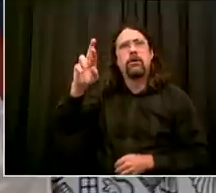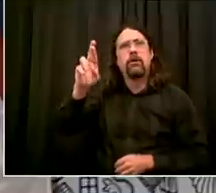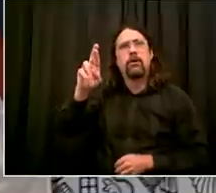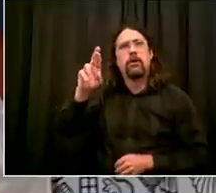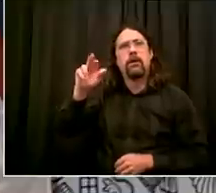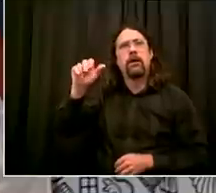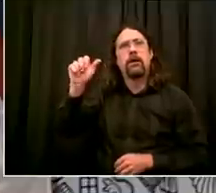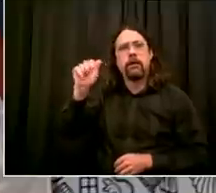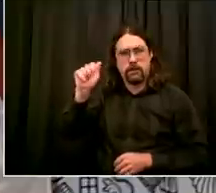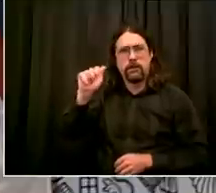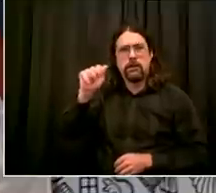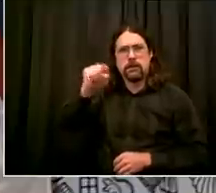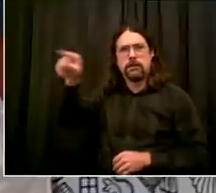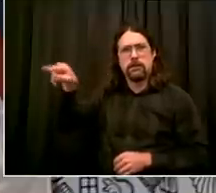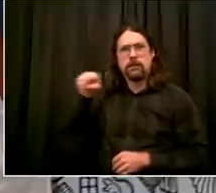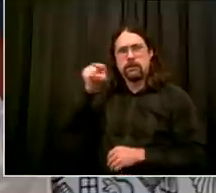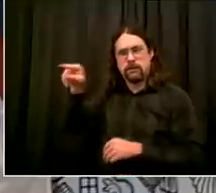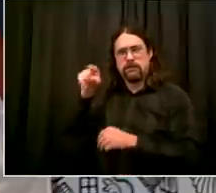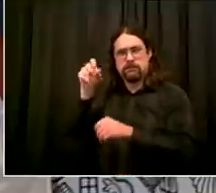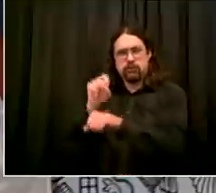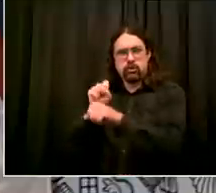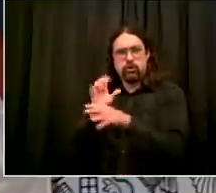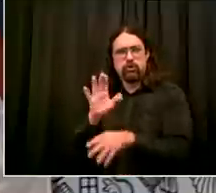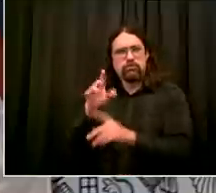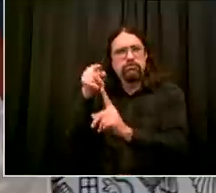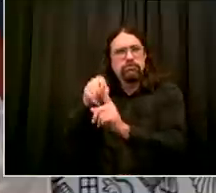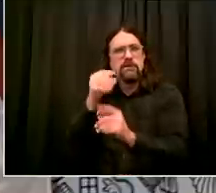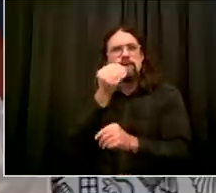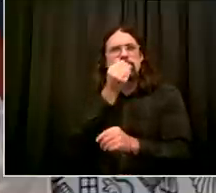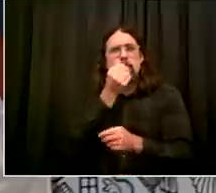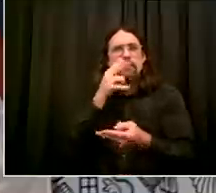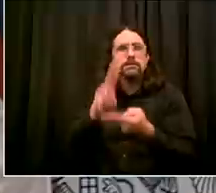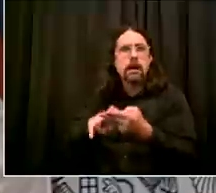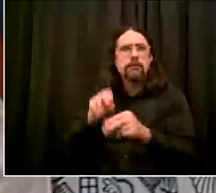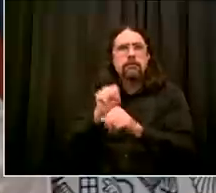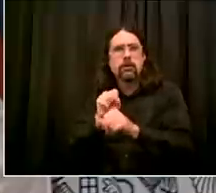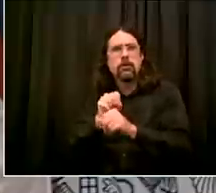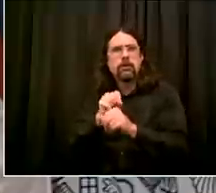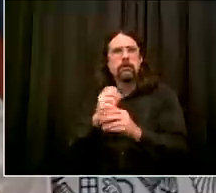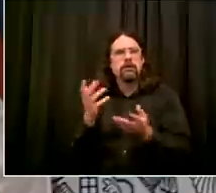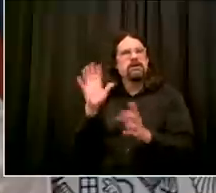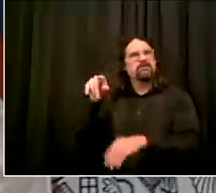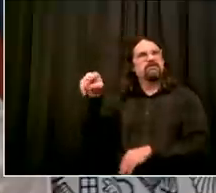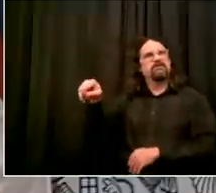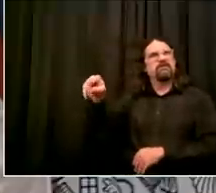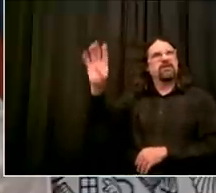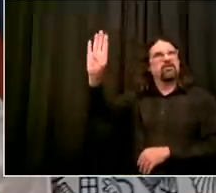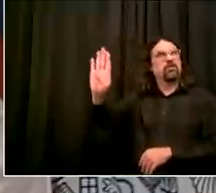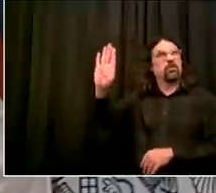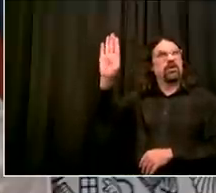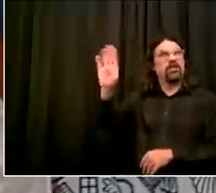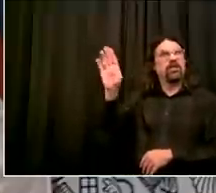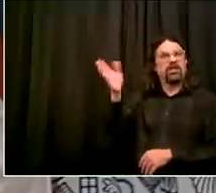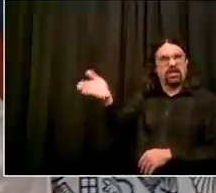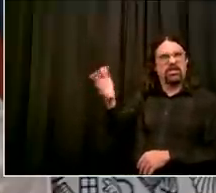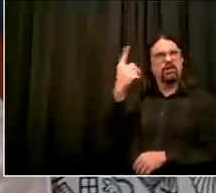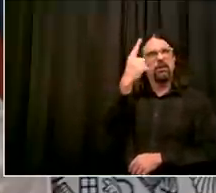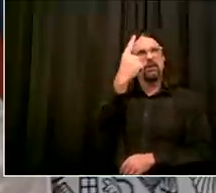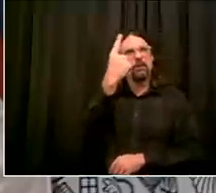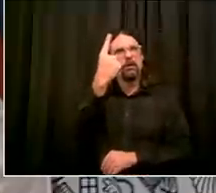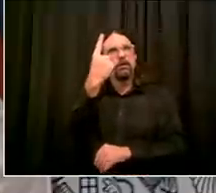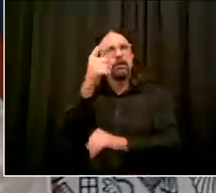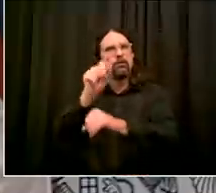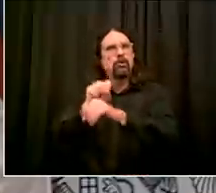he he died from covet in april um and the reason i'm asking is about him is um he